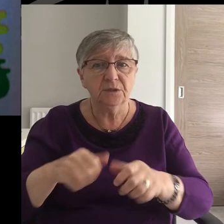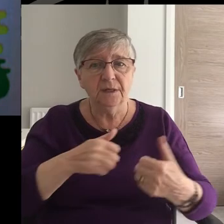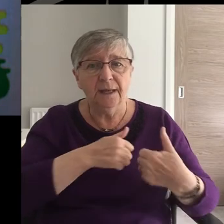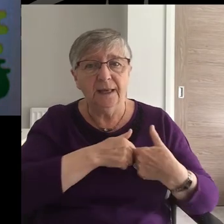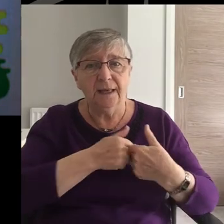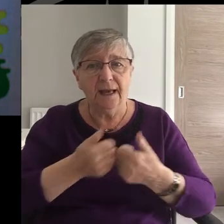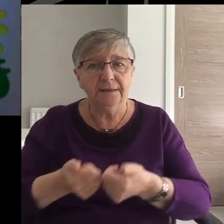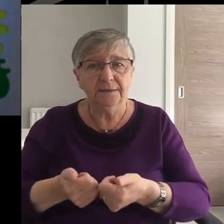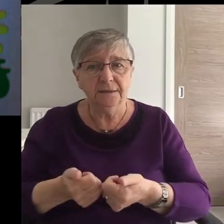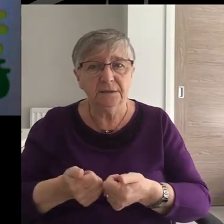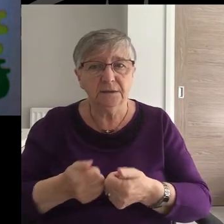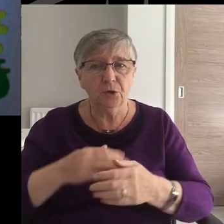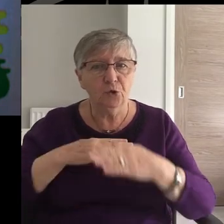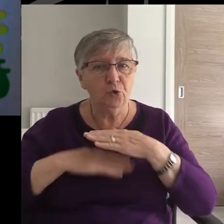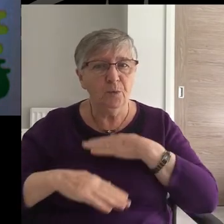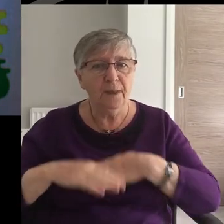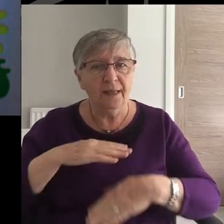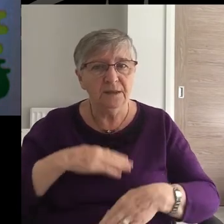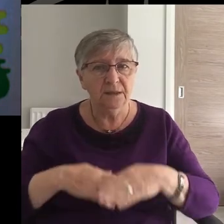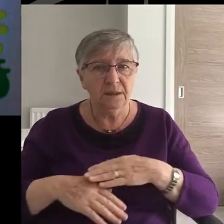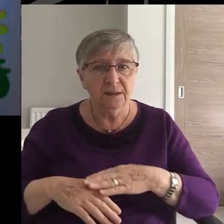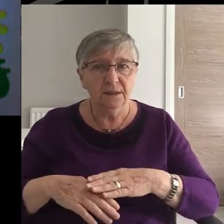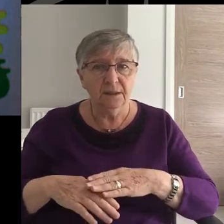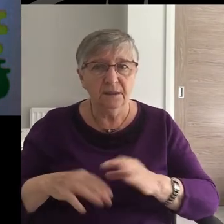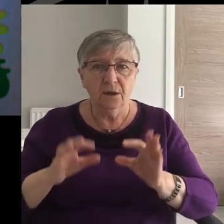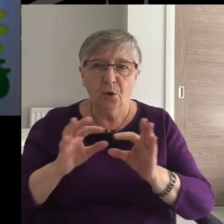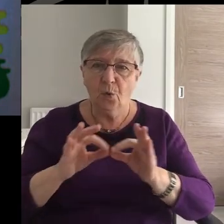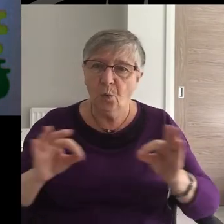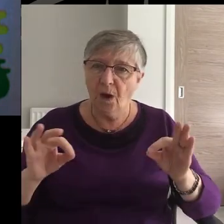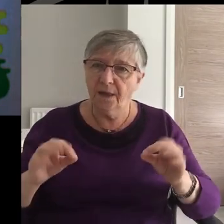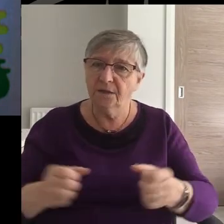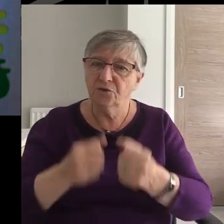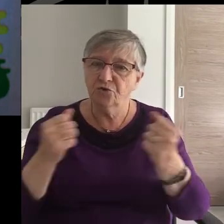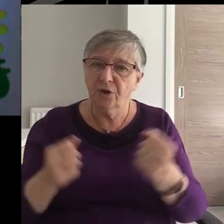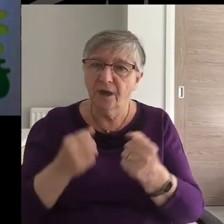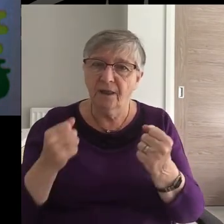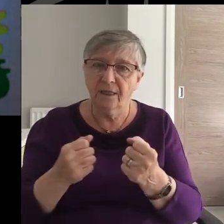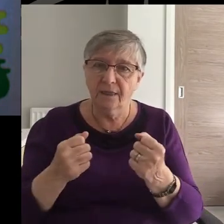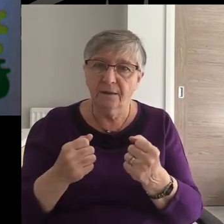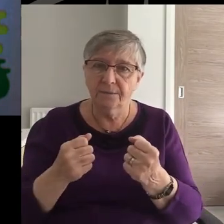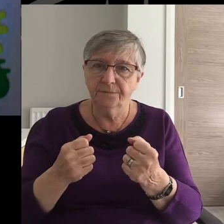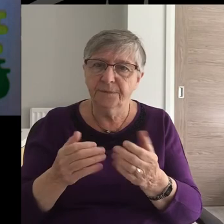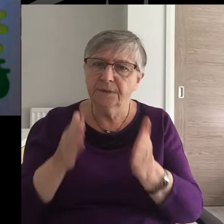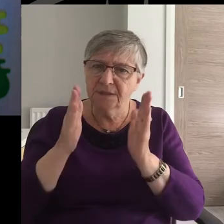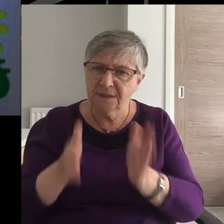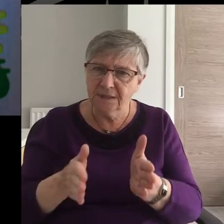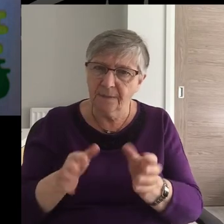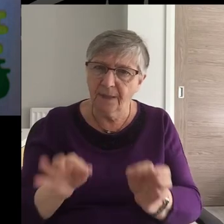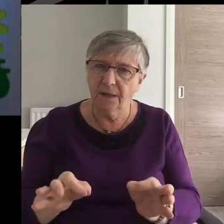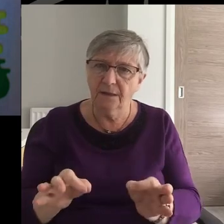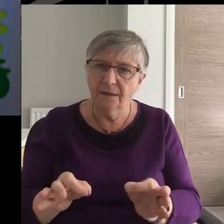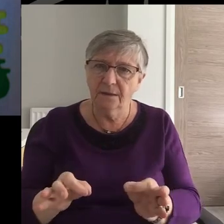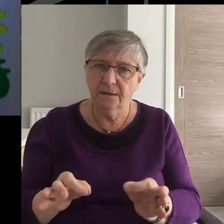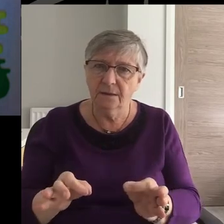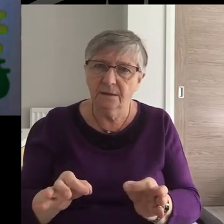kindness, humility, quiet strength, discipline.